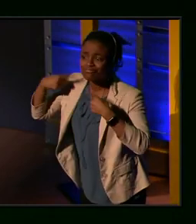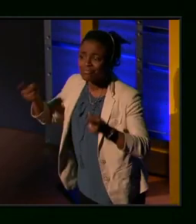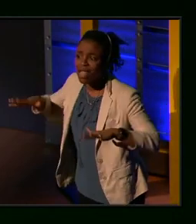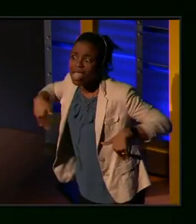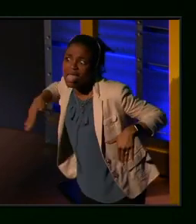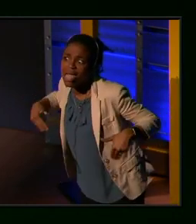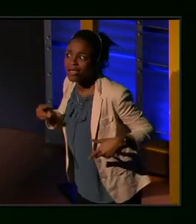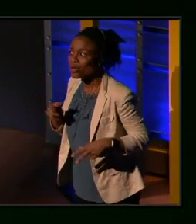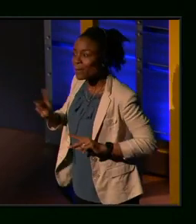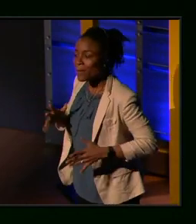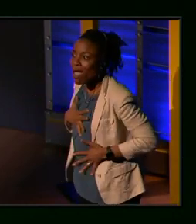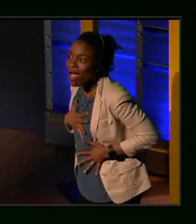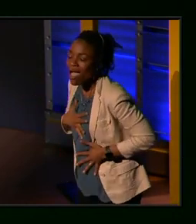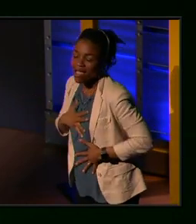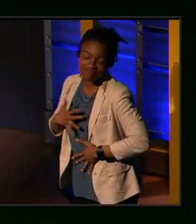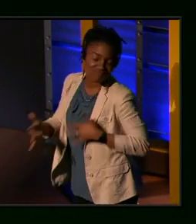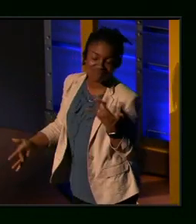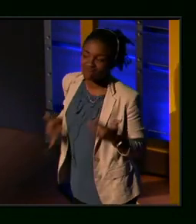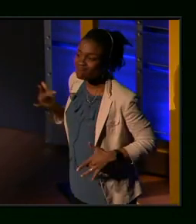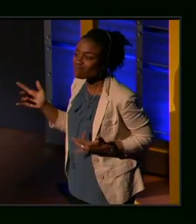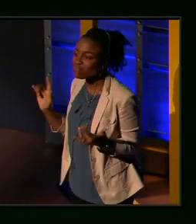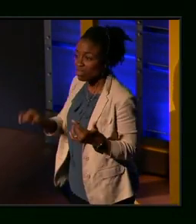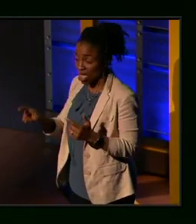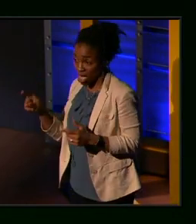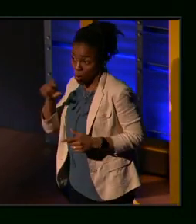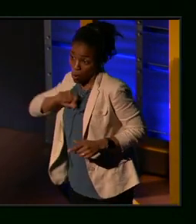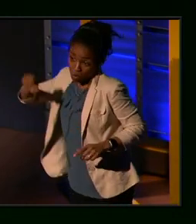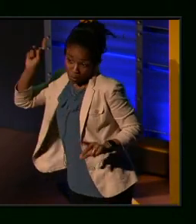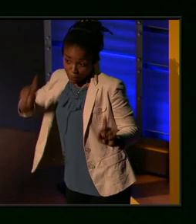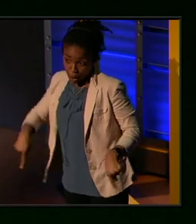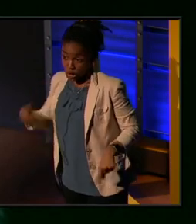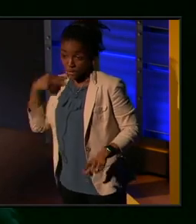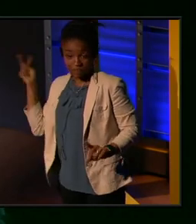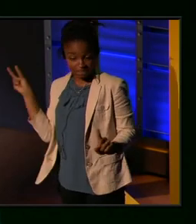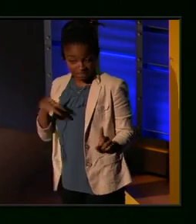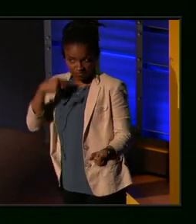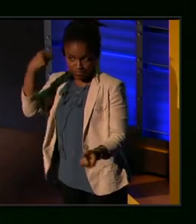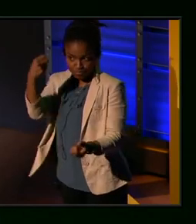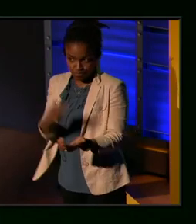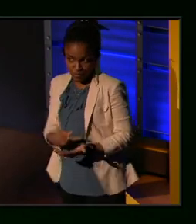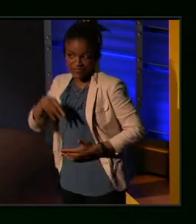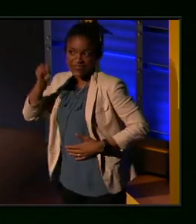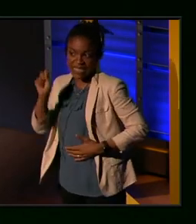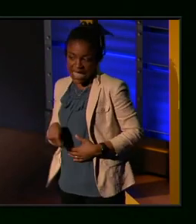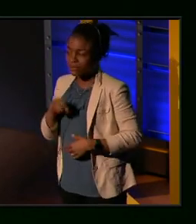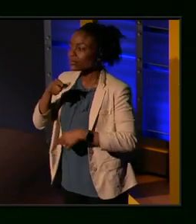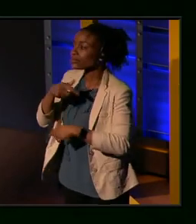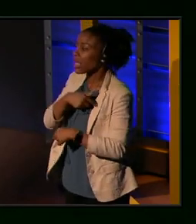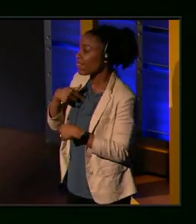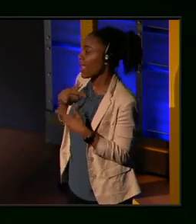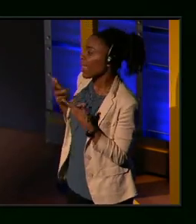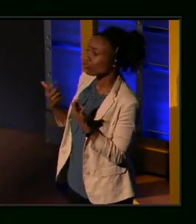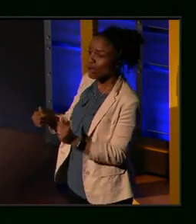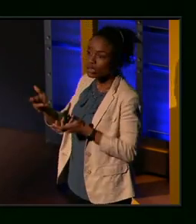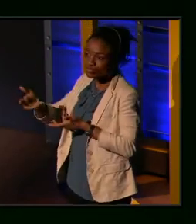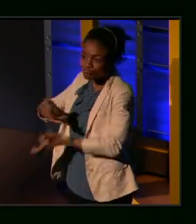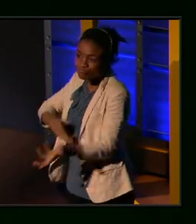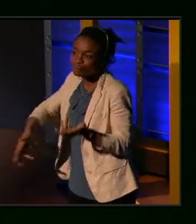And the, the, elder said, yes. They began to work with other people to, to, to,